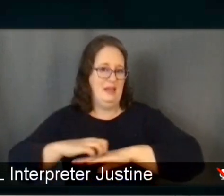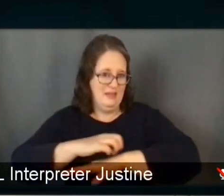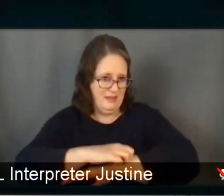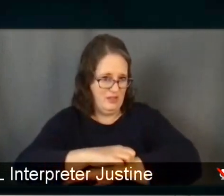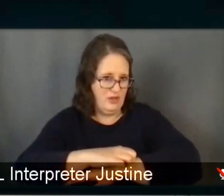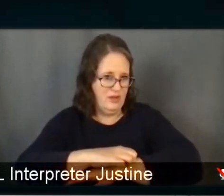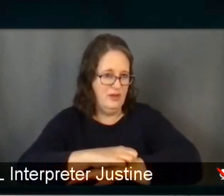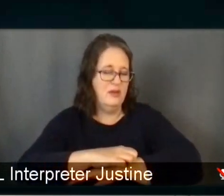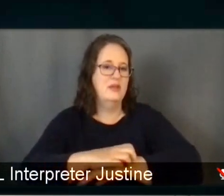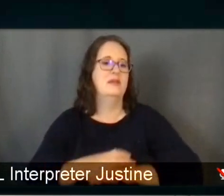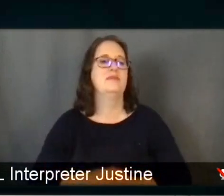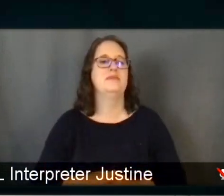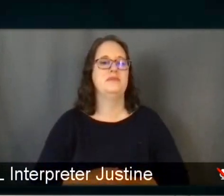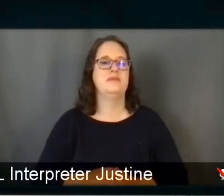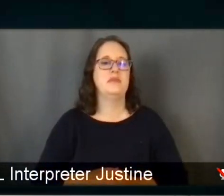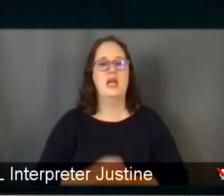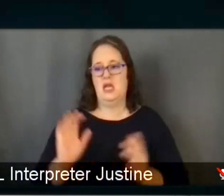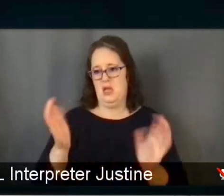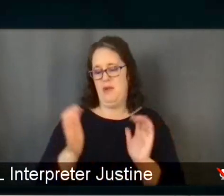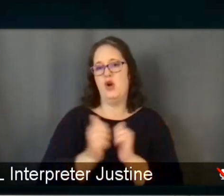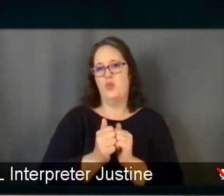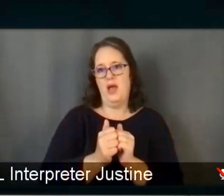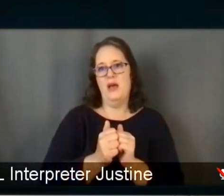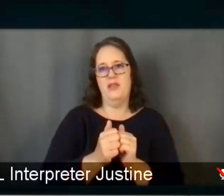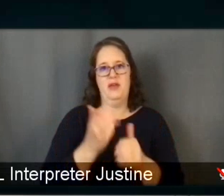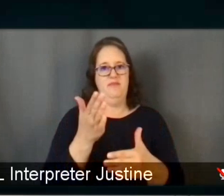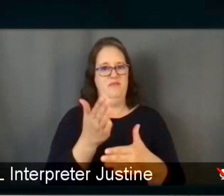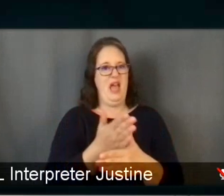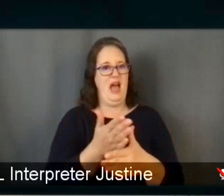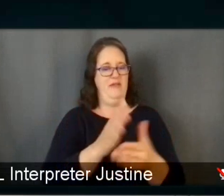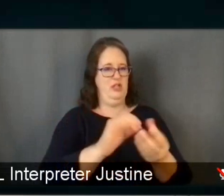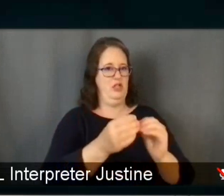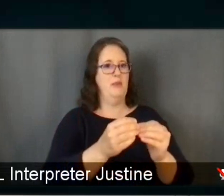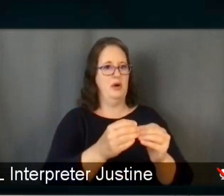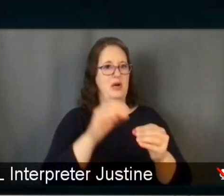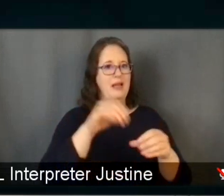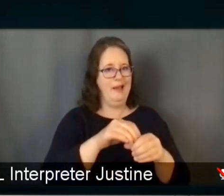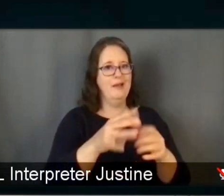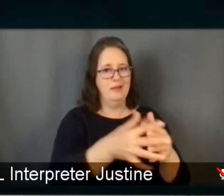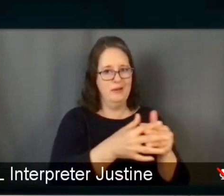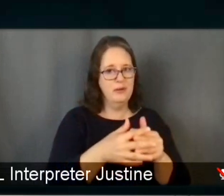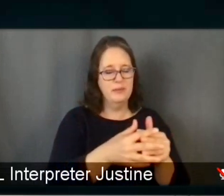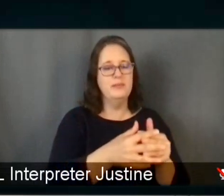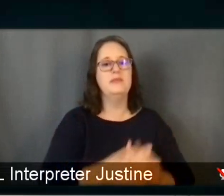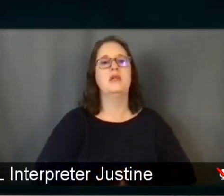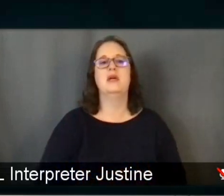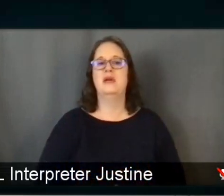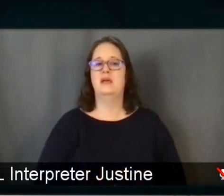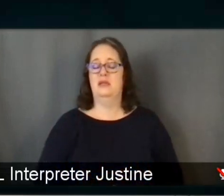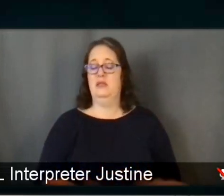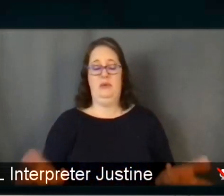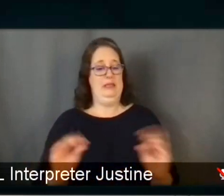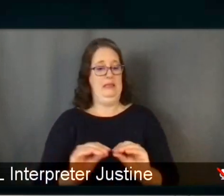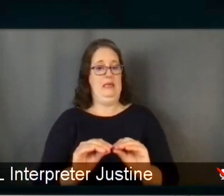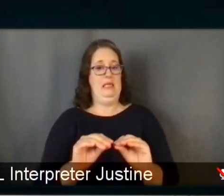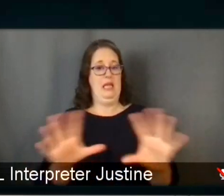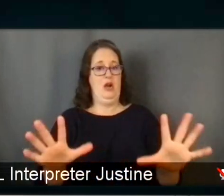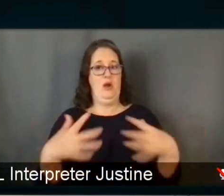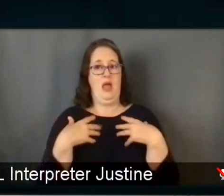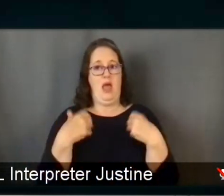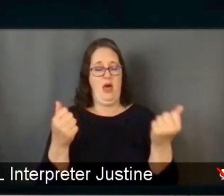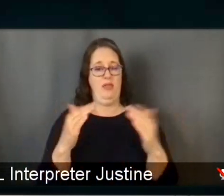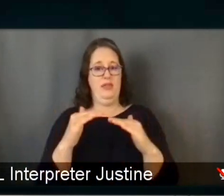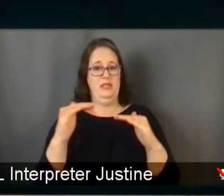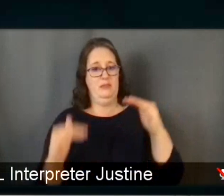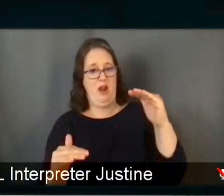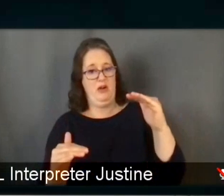rates to die of colorectal cancer compared to the average in the United States. So there is a clear health disparity. And